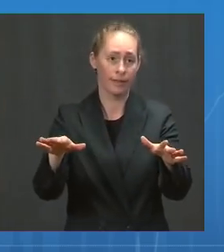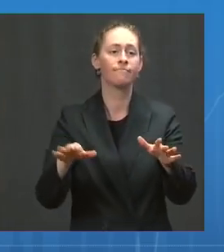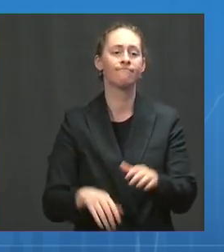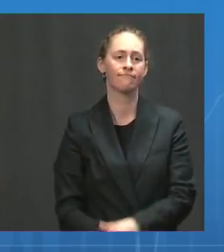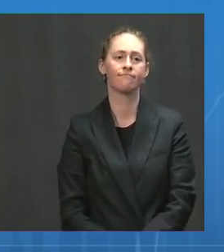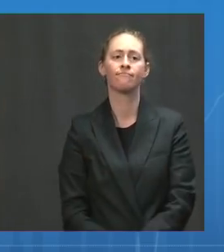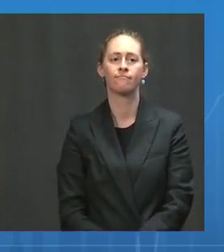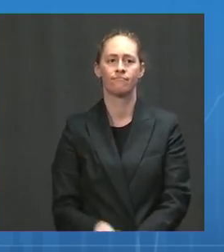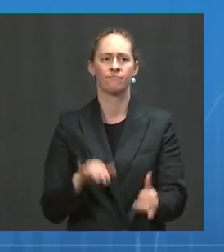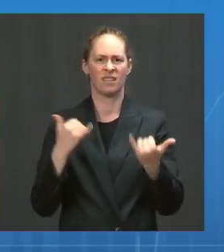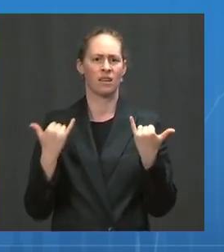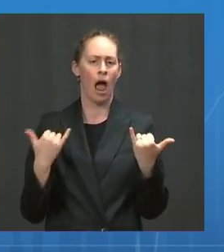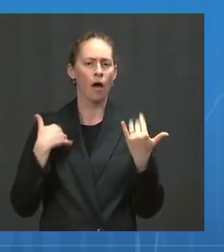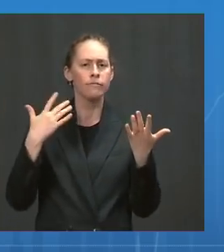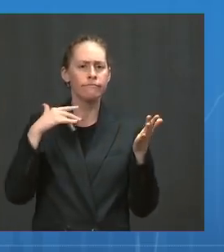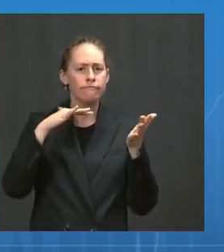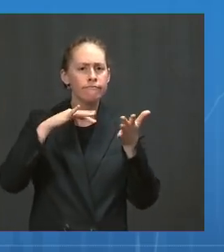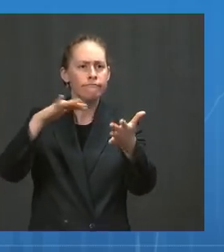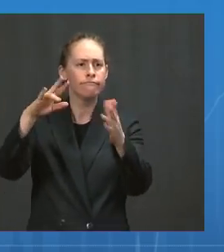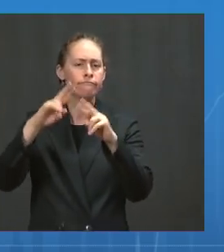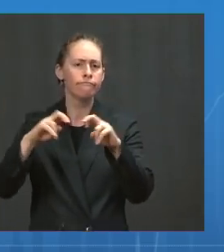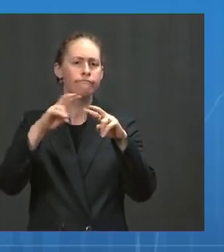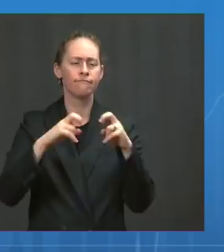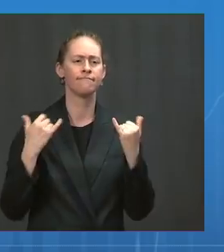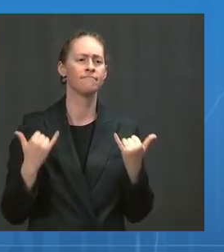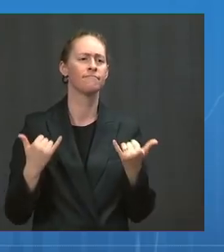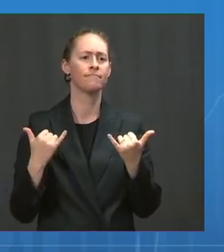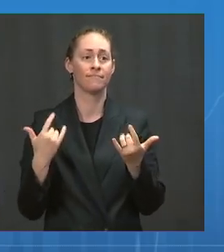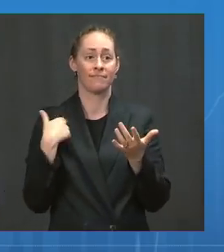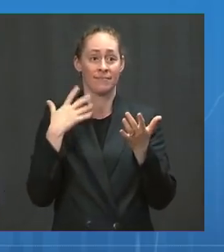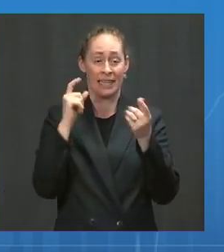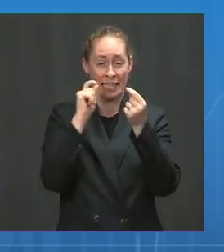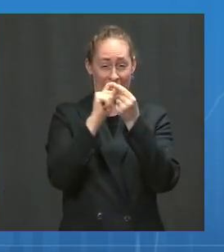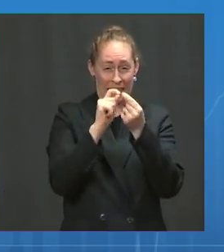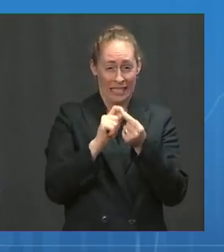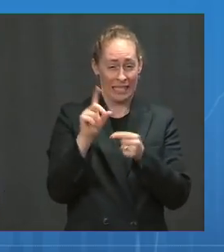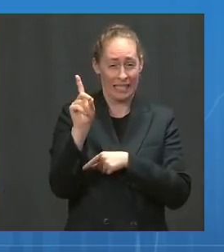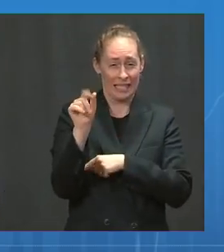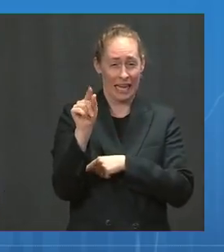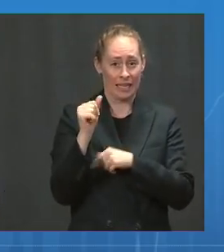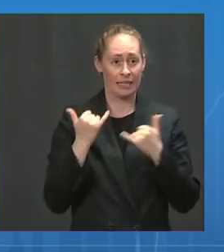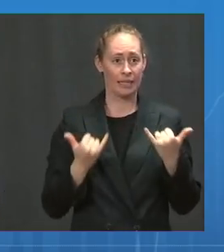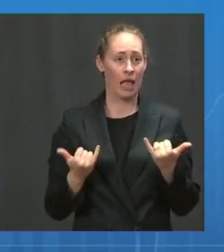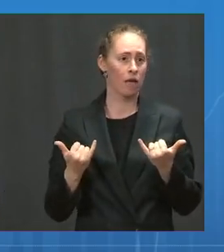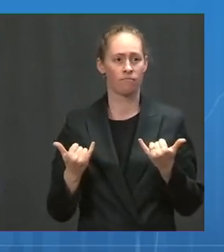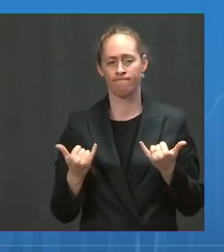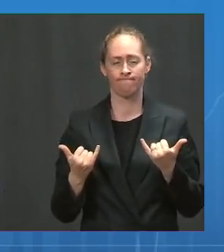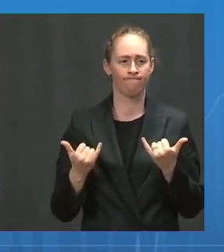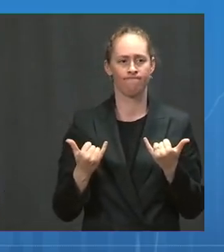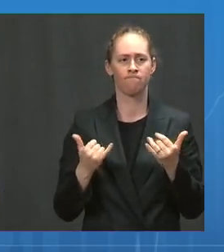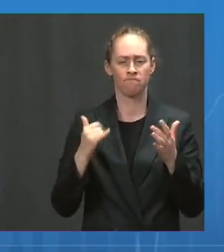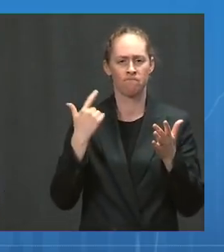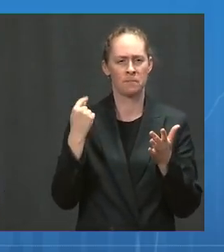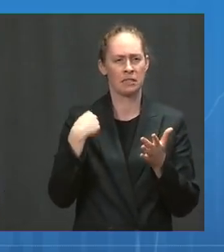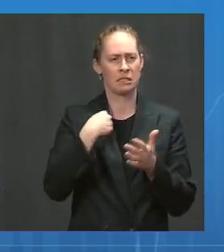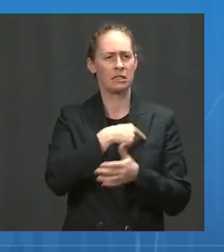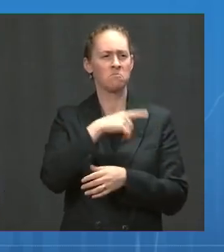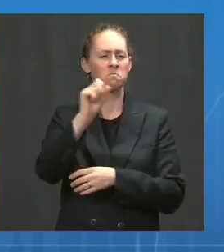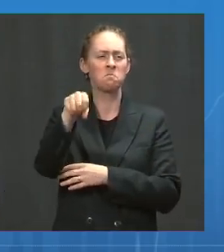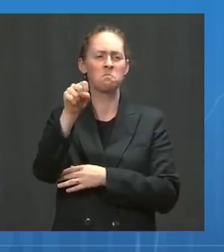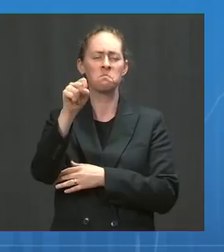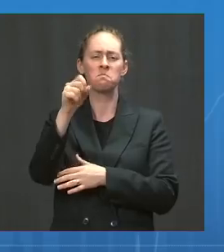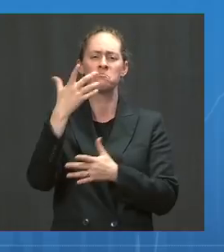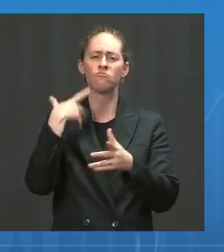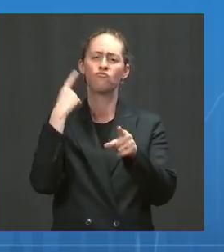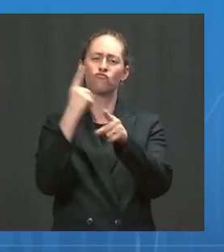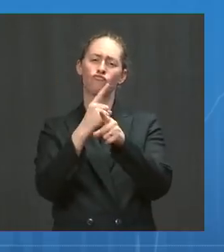right now. So, Caitlin, we don't have the data, the clinical data, but I think one can make a reasonable assumption